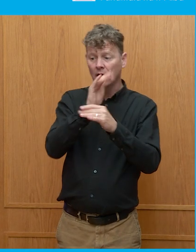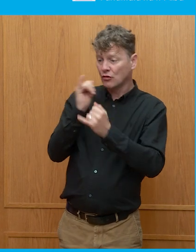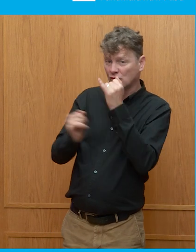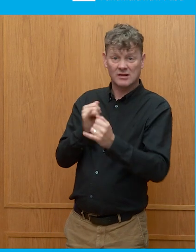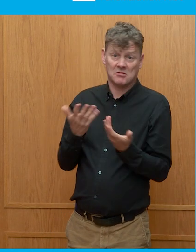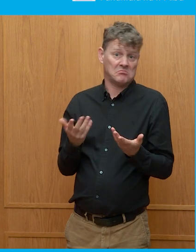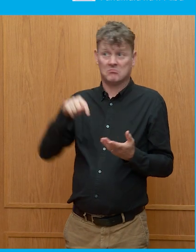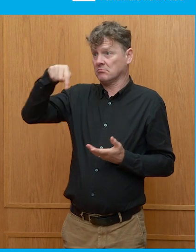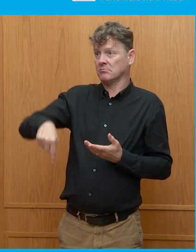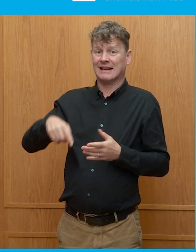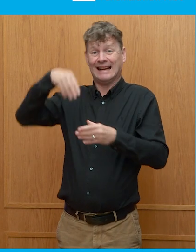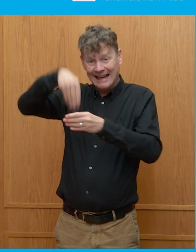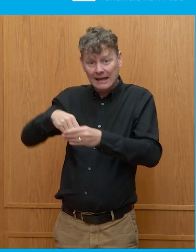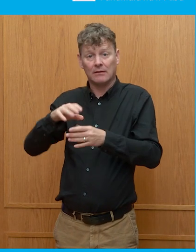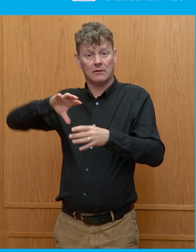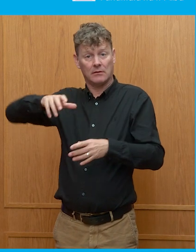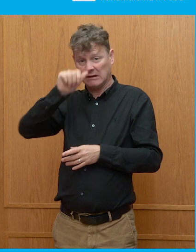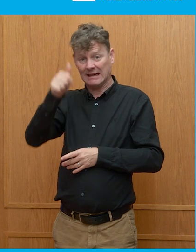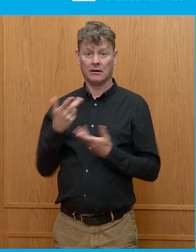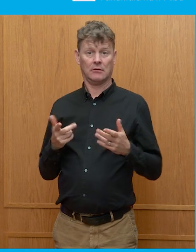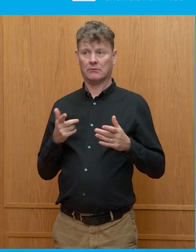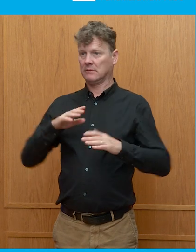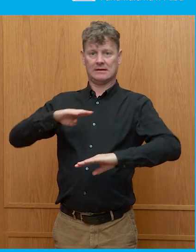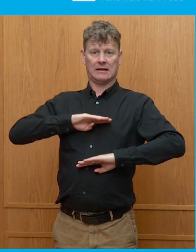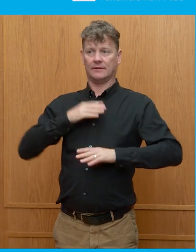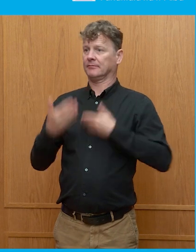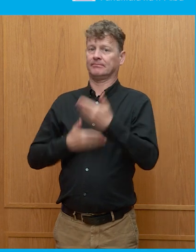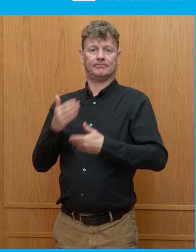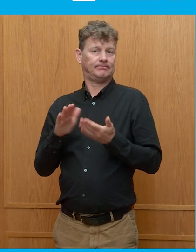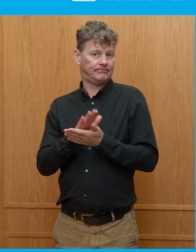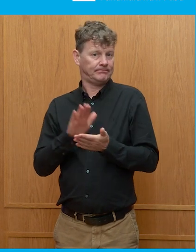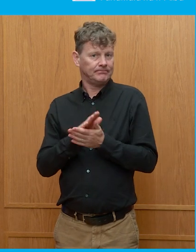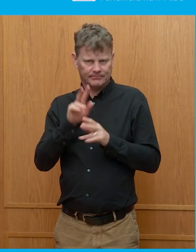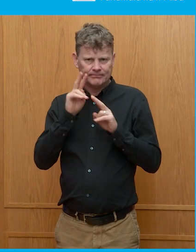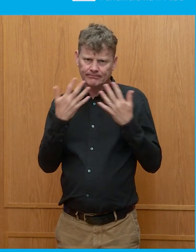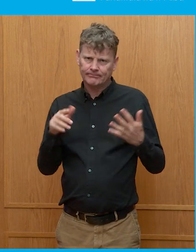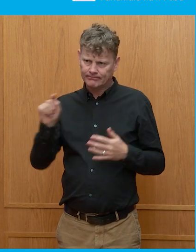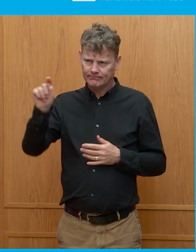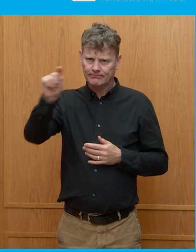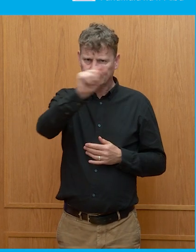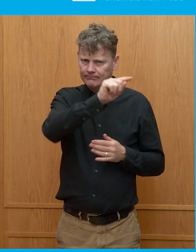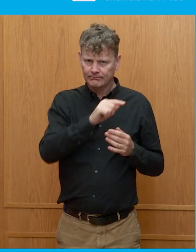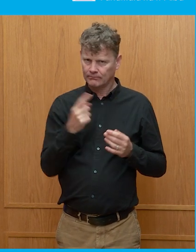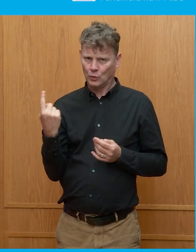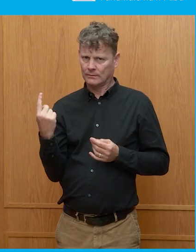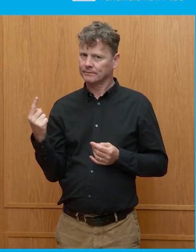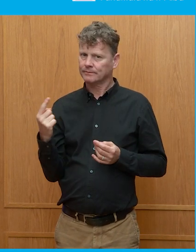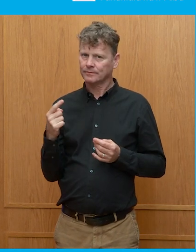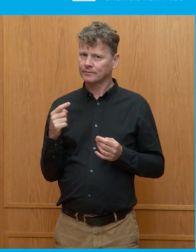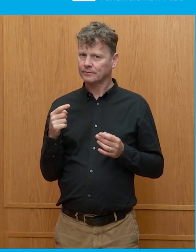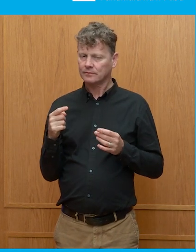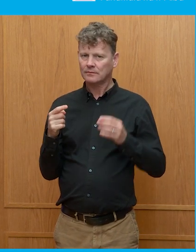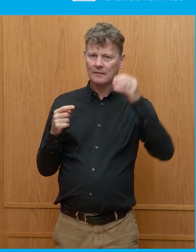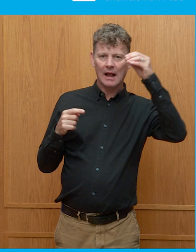People in here, people in the country are actually quite satisfied. And you see that a lot. You see kind of this disjoint between